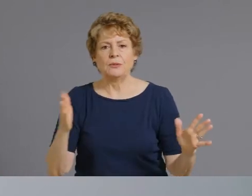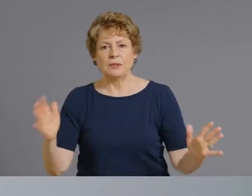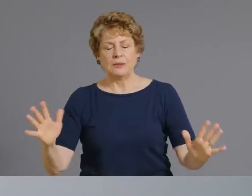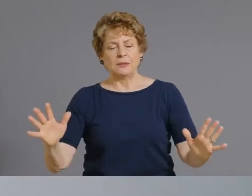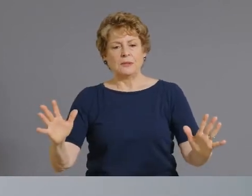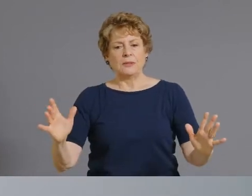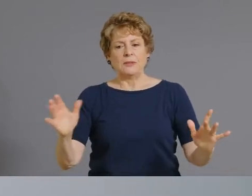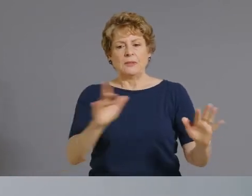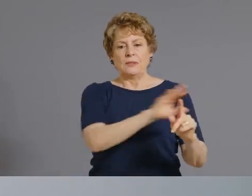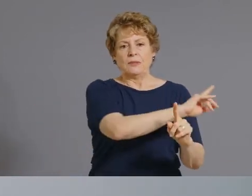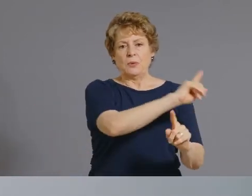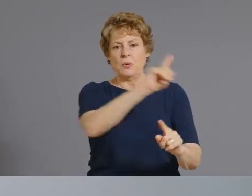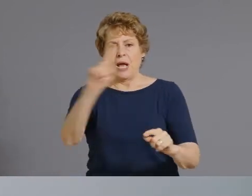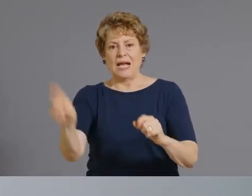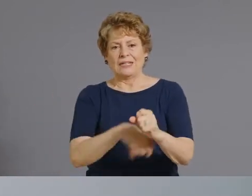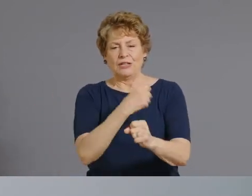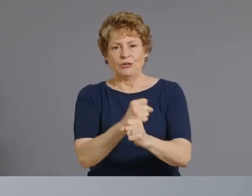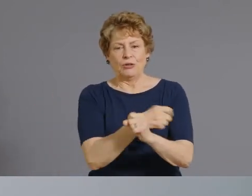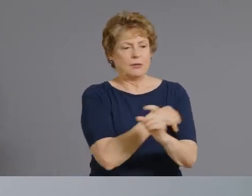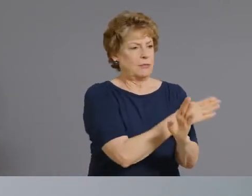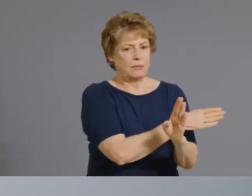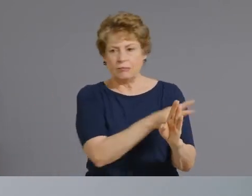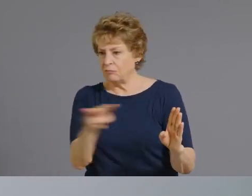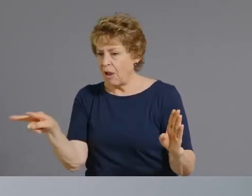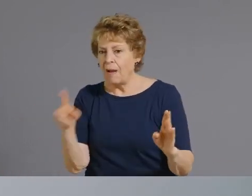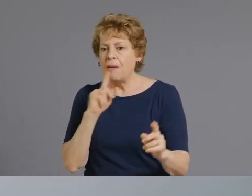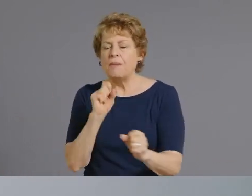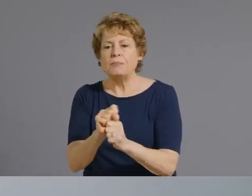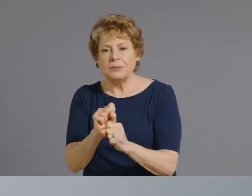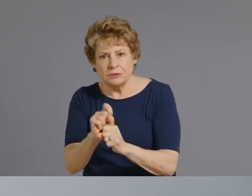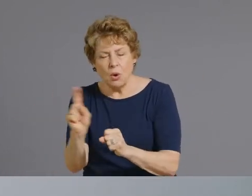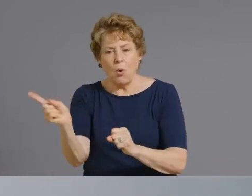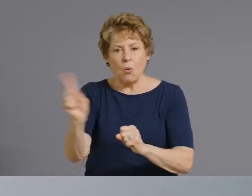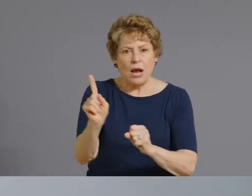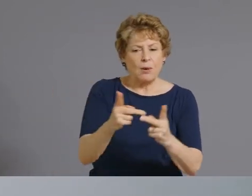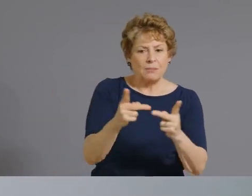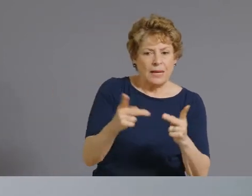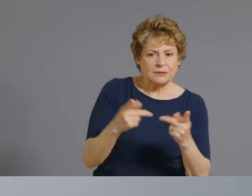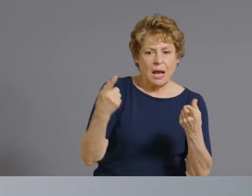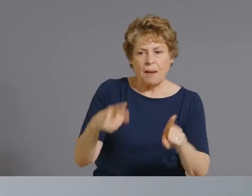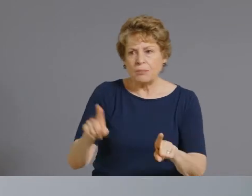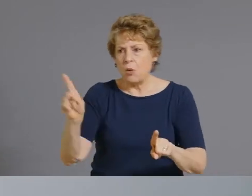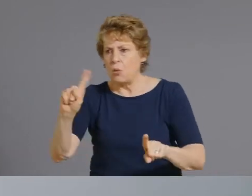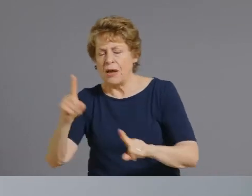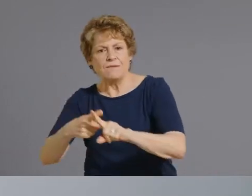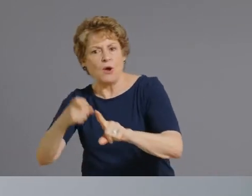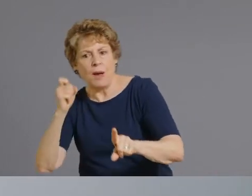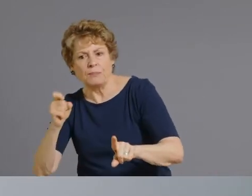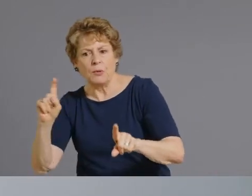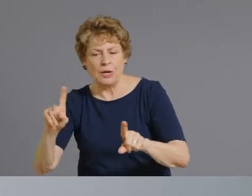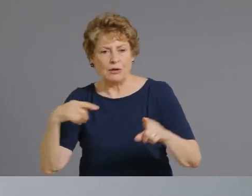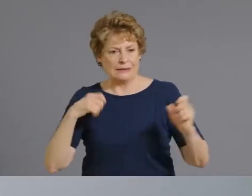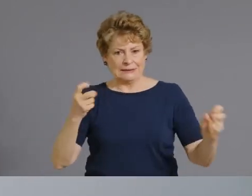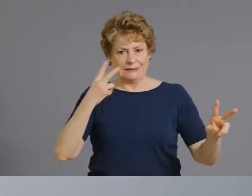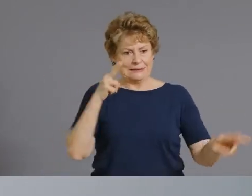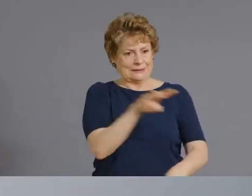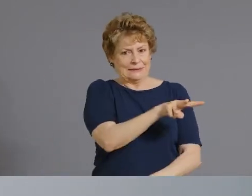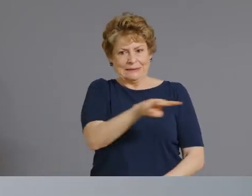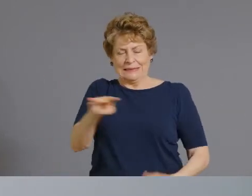case if it was part of an outbreak what facility it was at because we've got we've got more information than we had during the event